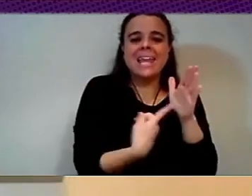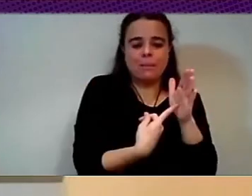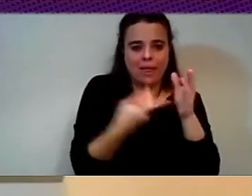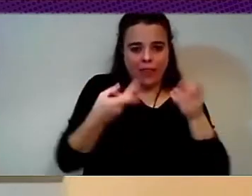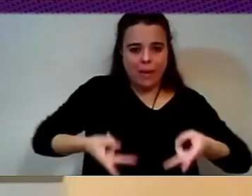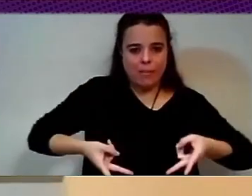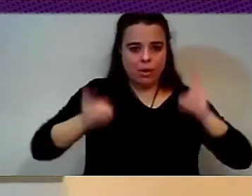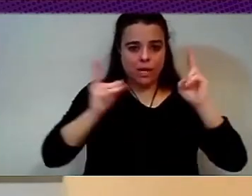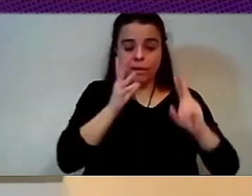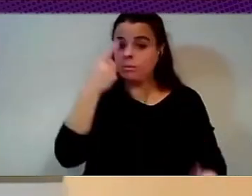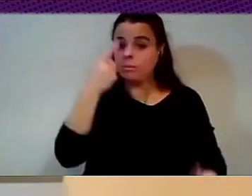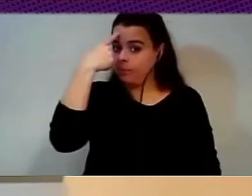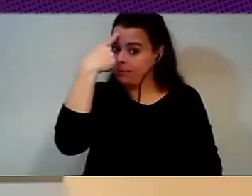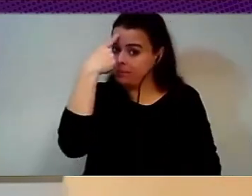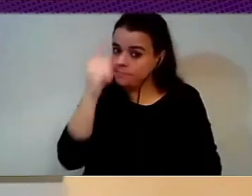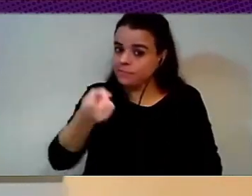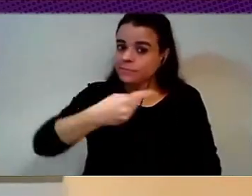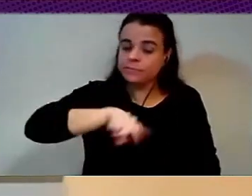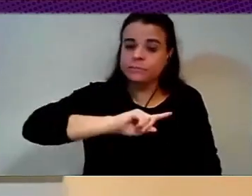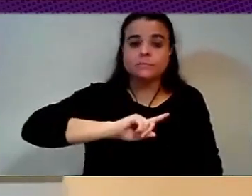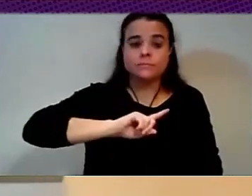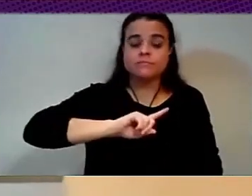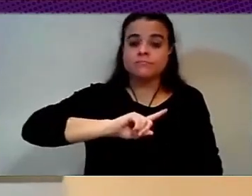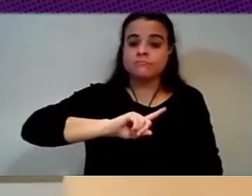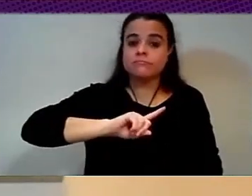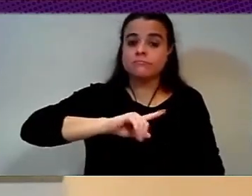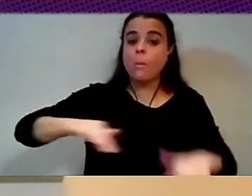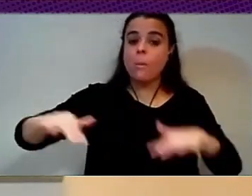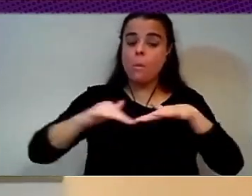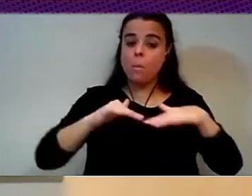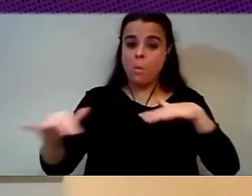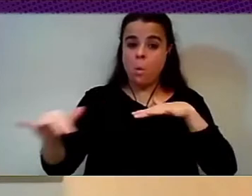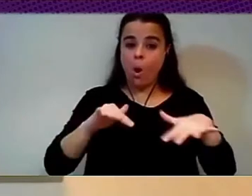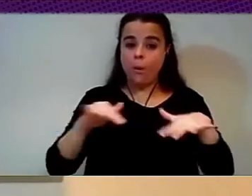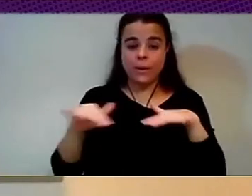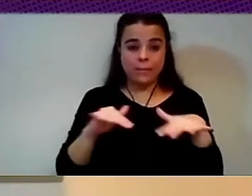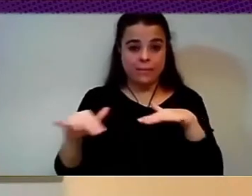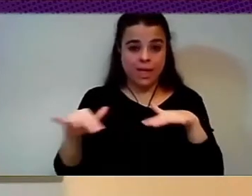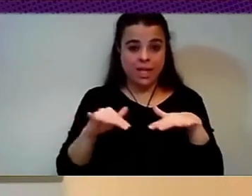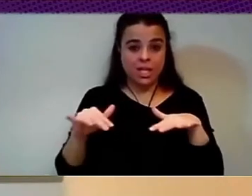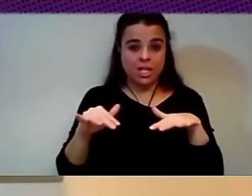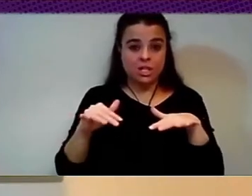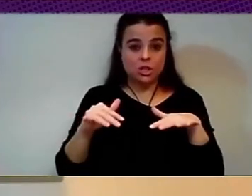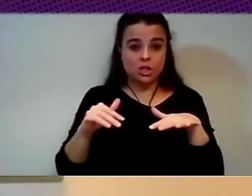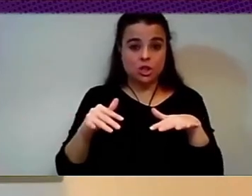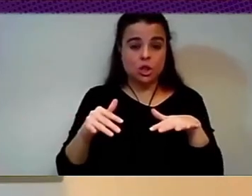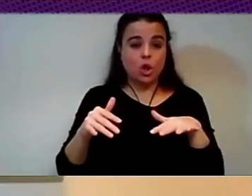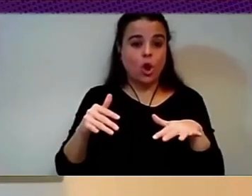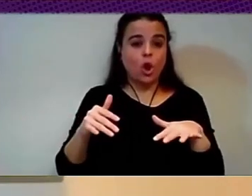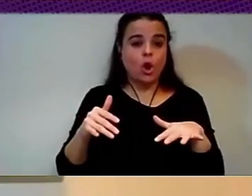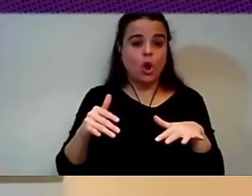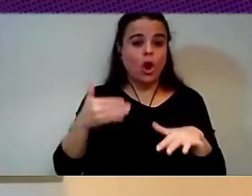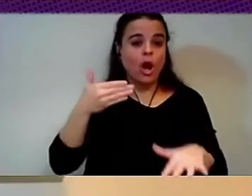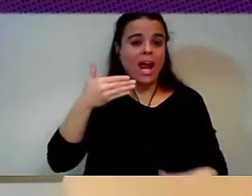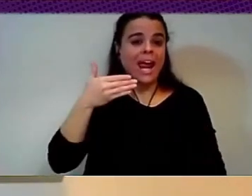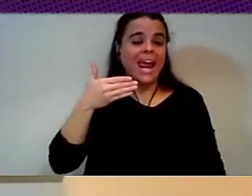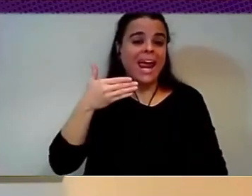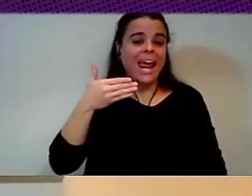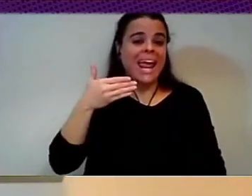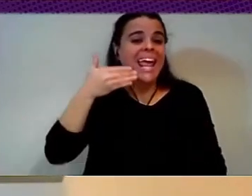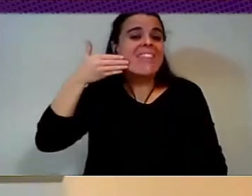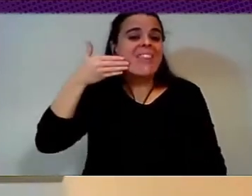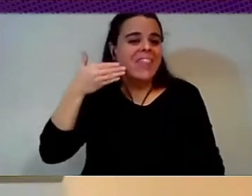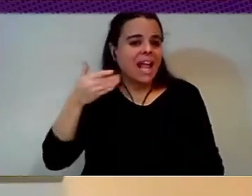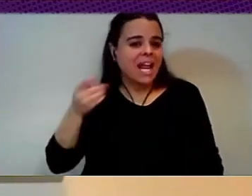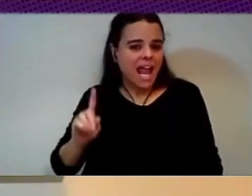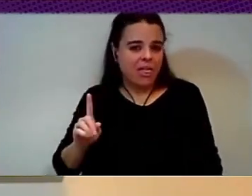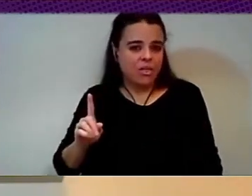Indignados movement, after the, you know, first the financial crash and the political legitimacy, I mean, the legitimacy of the